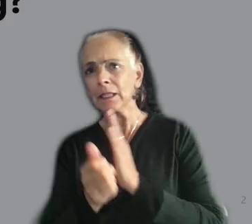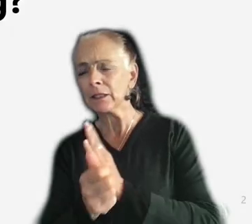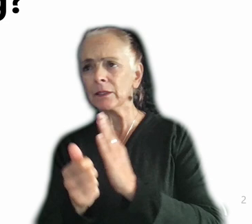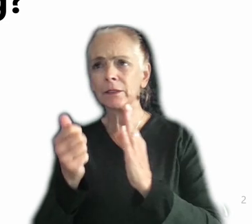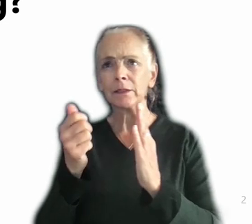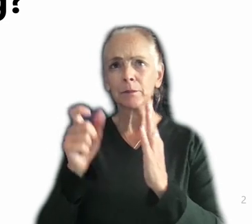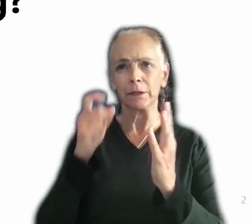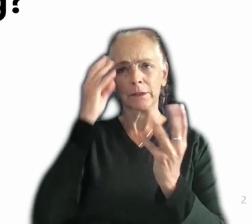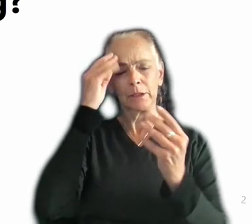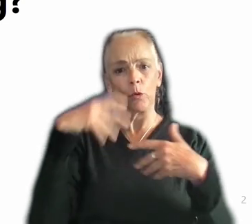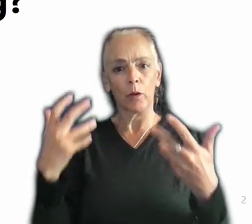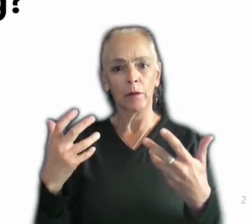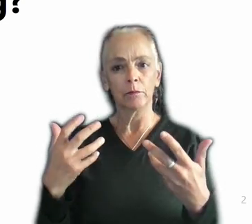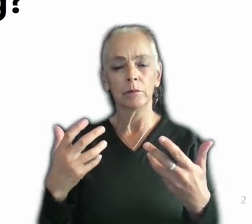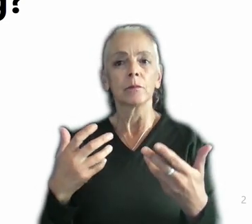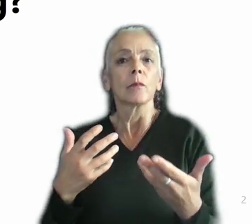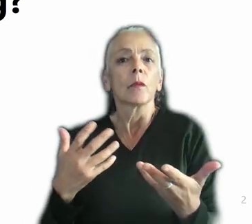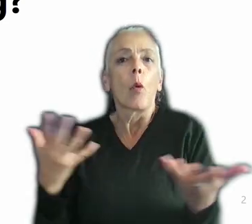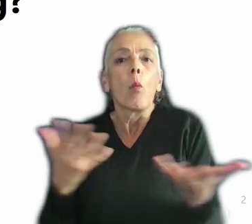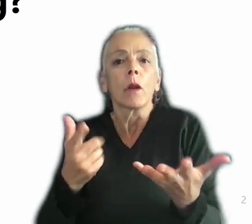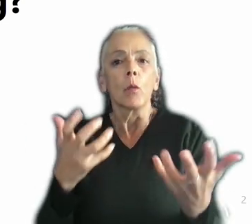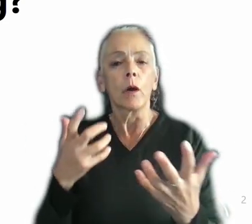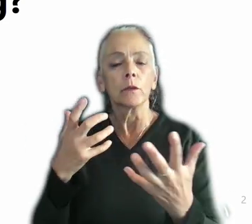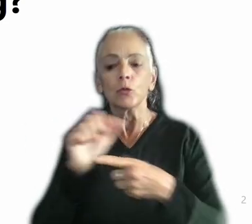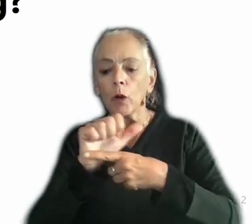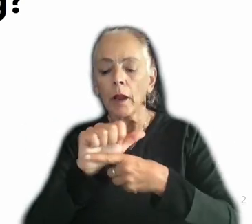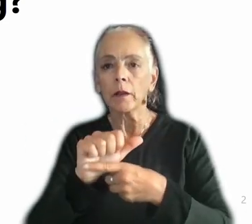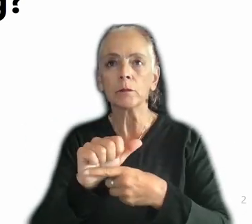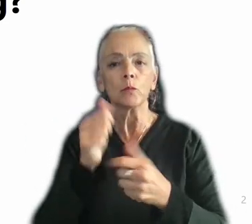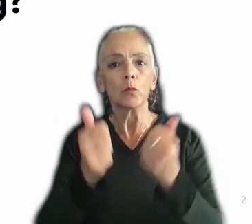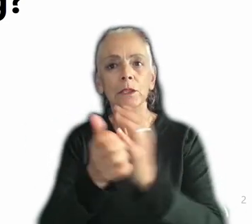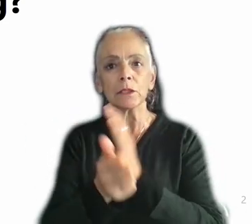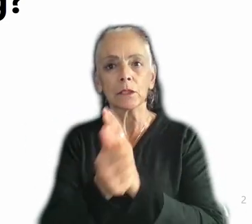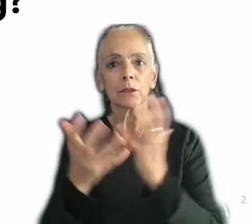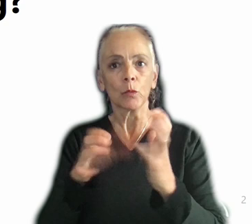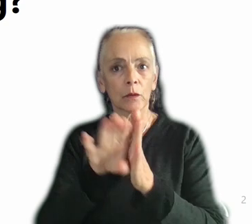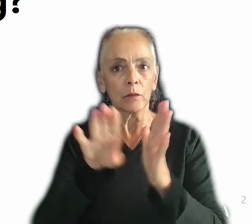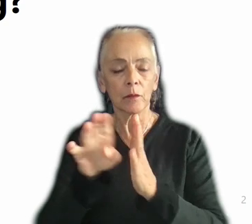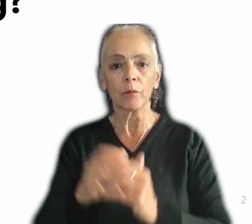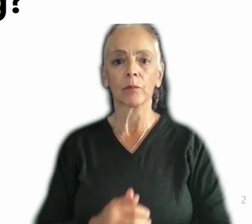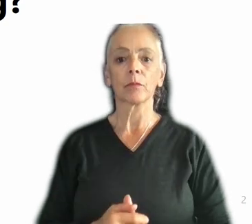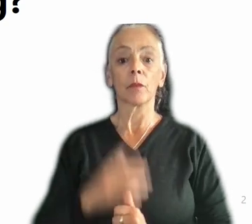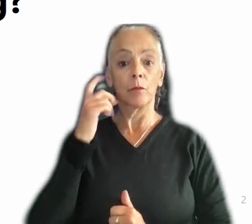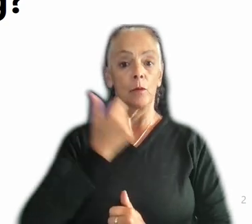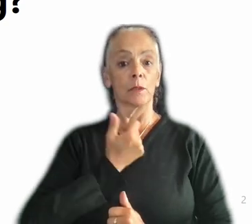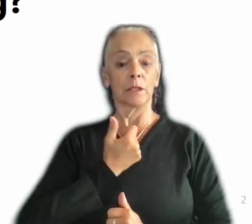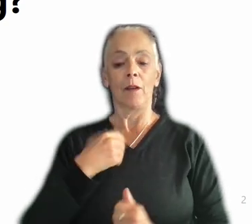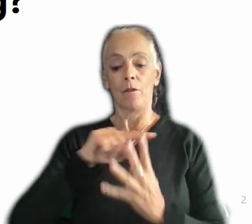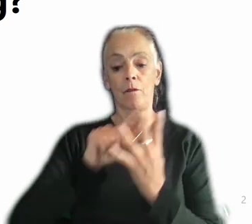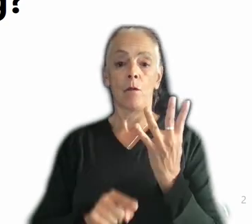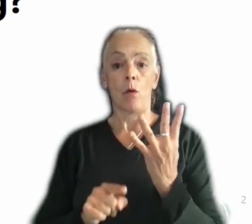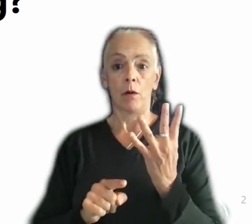what do you want to train, right? What are the skills you are trying to develop? And for me, they come in sort of four flavors.